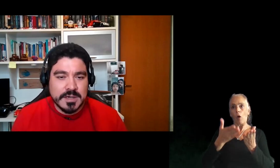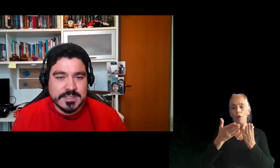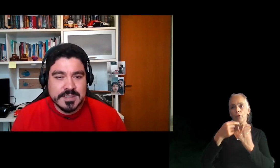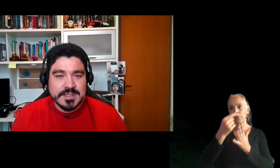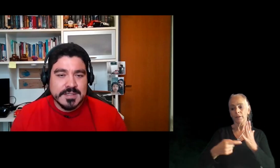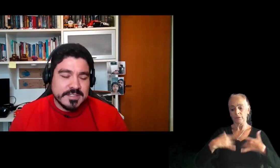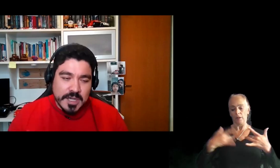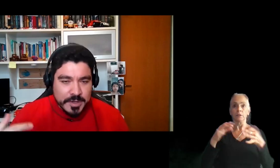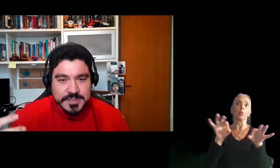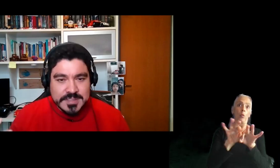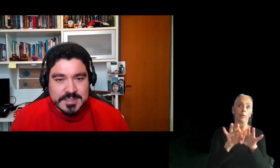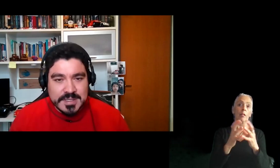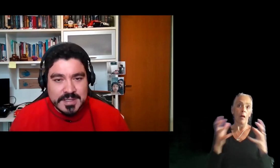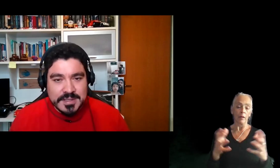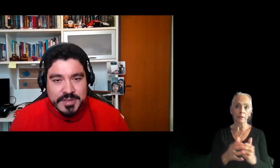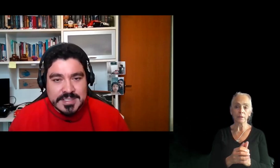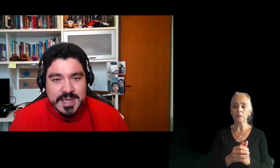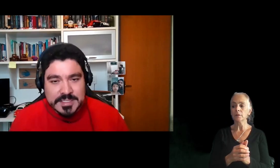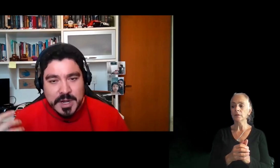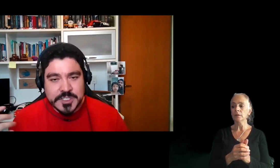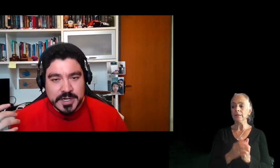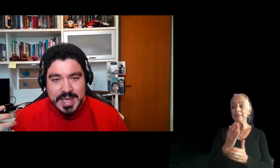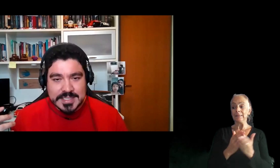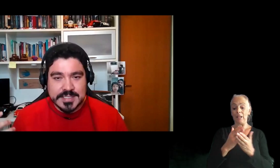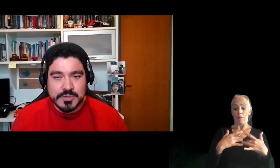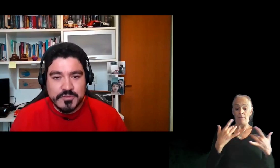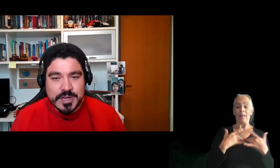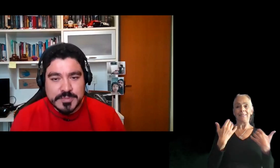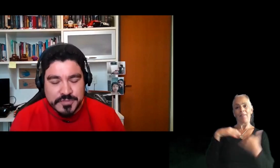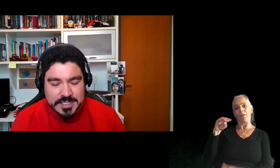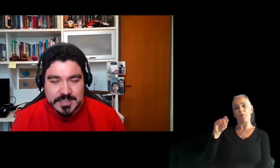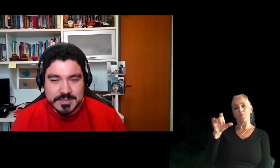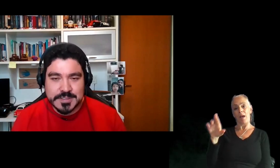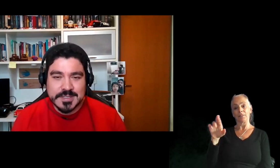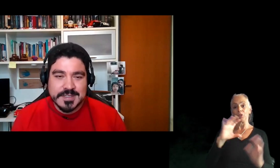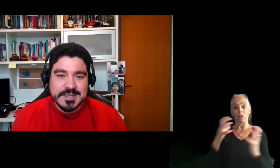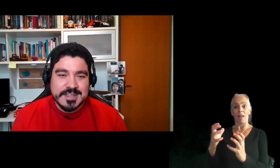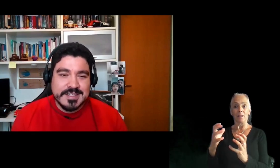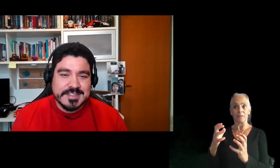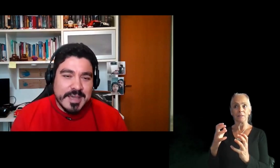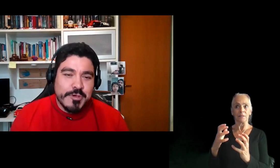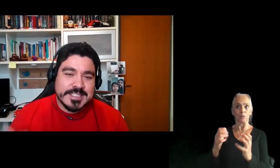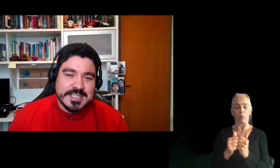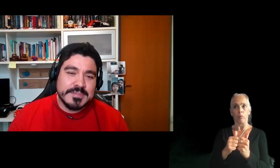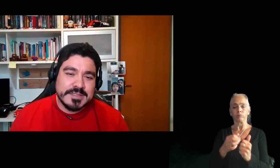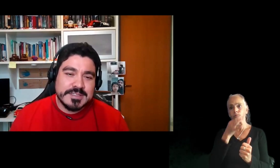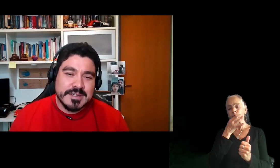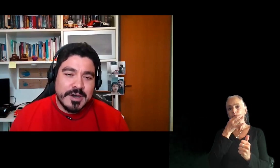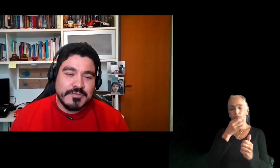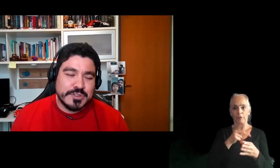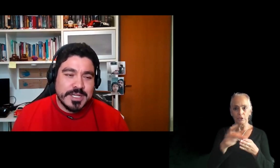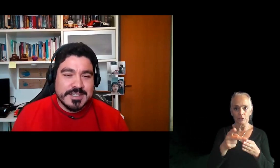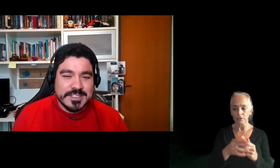awesome talks, some of these events has master classes with great professionals. In the game UX summit